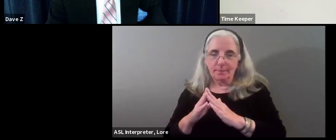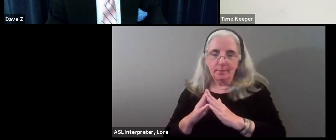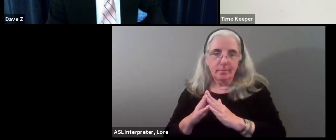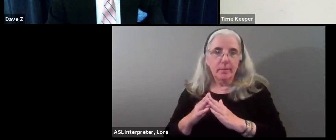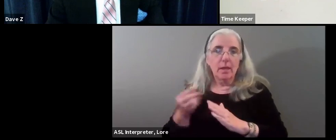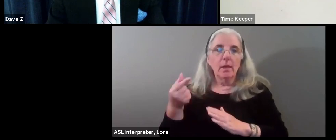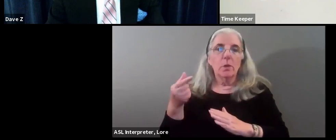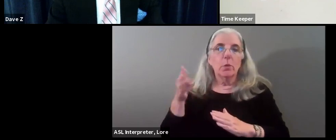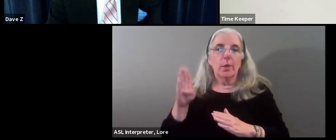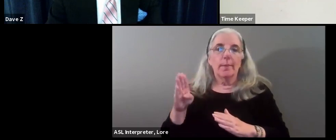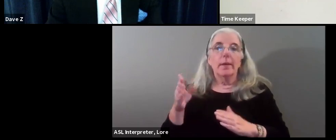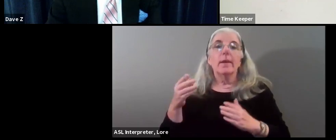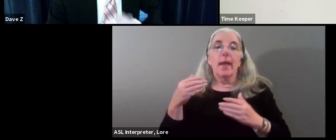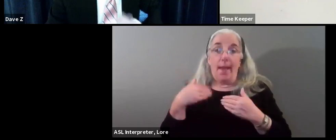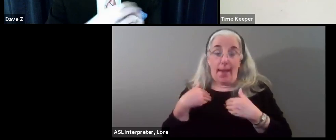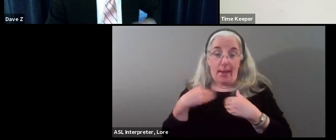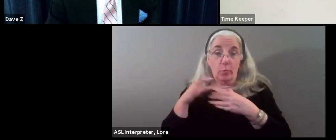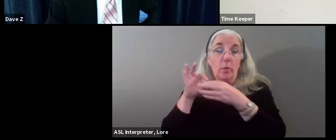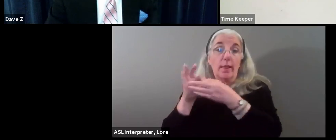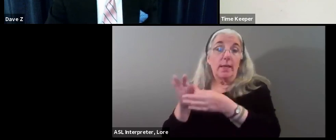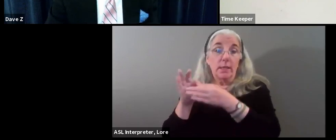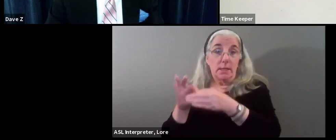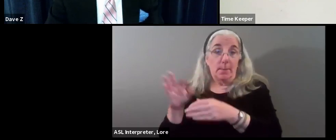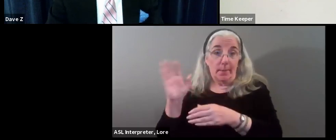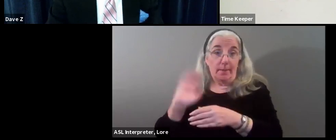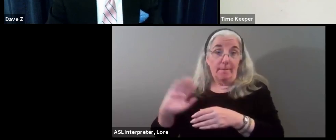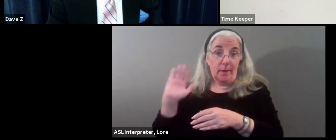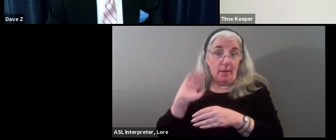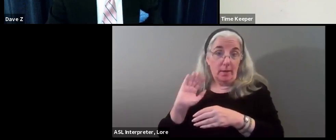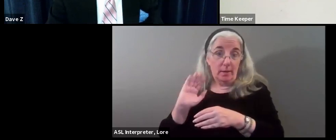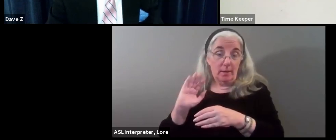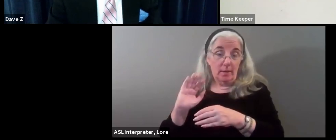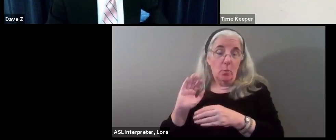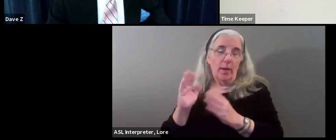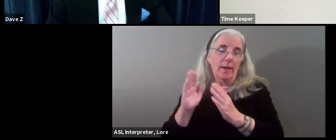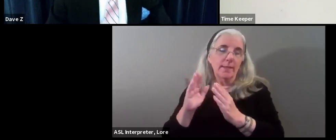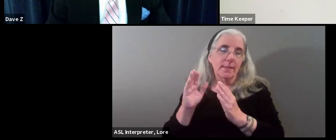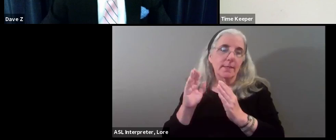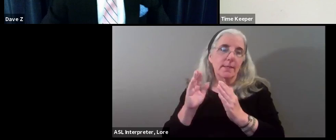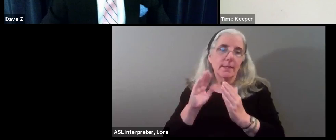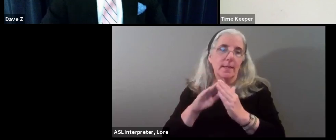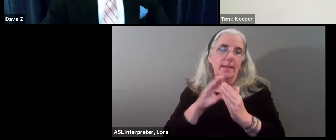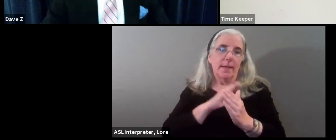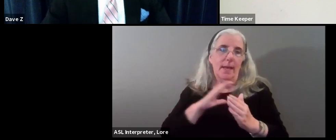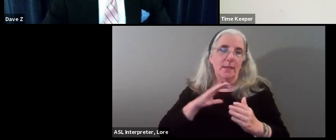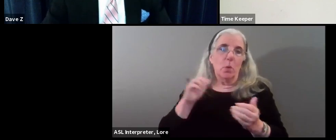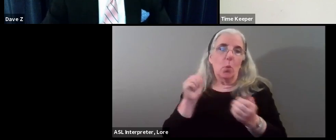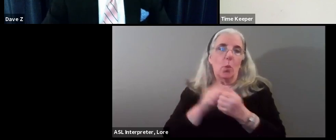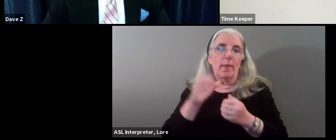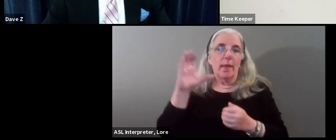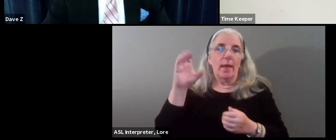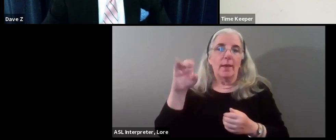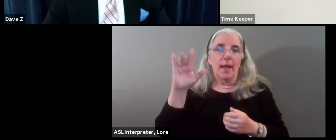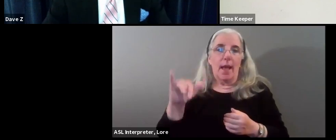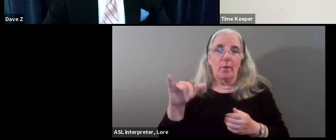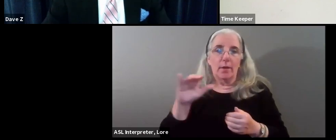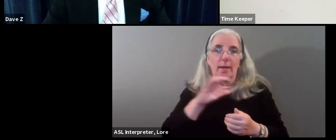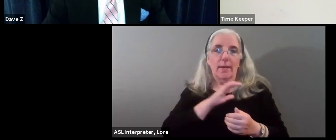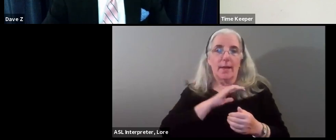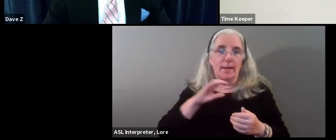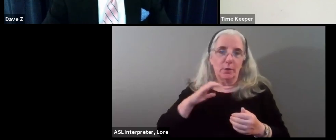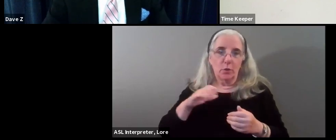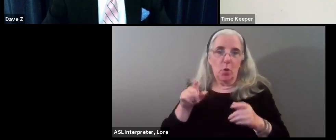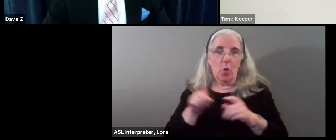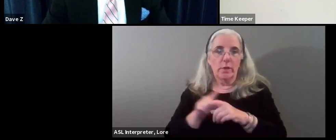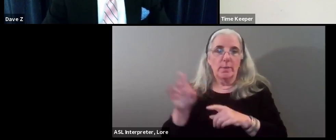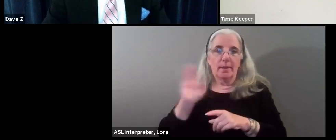Greenbelt has had relationships in the past, our city council, with the county council, and it's had relationships in